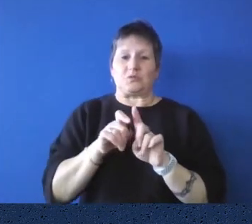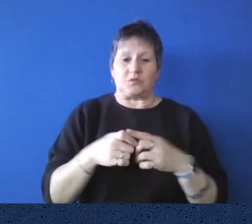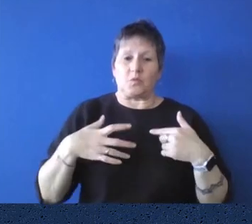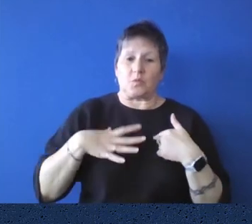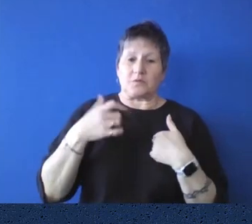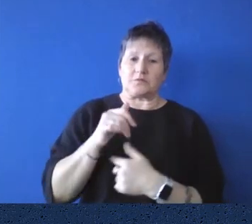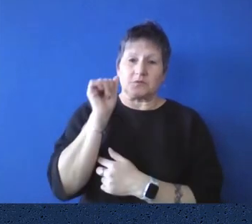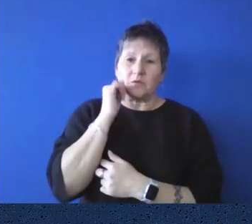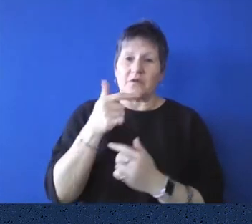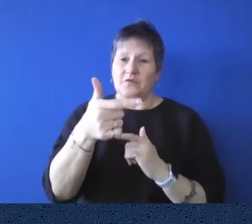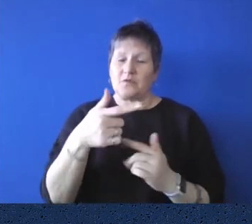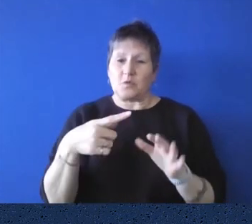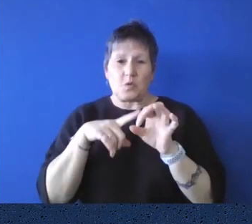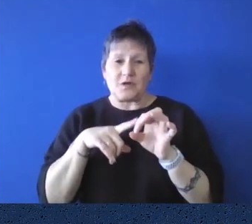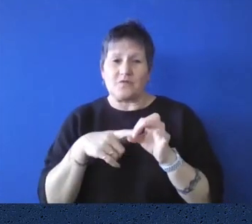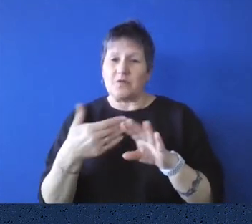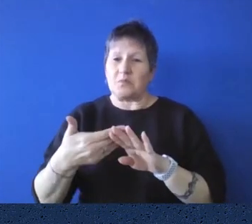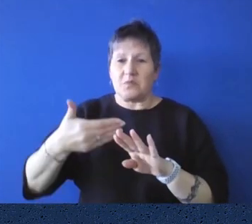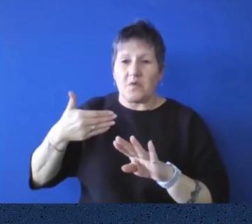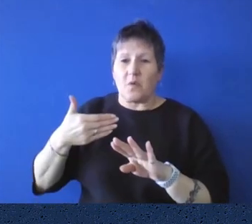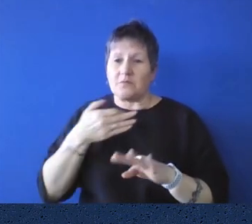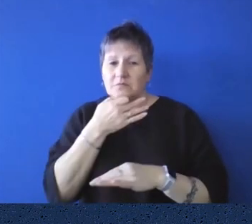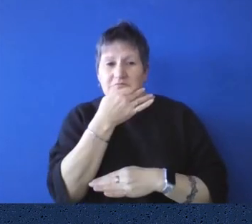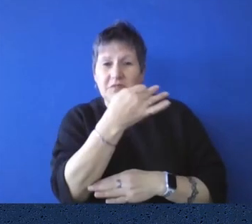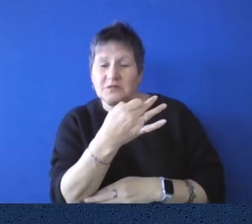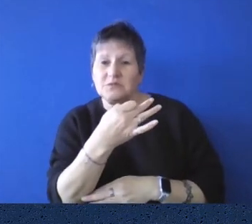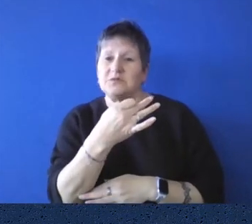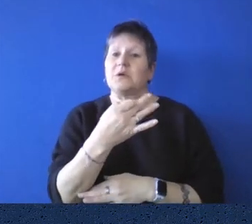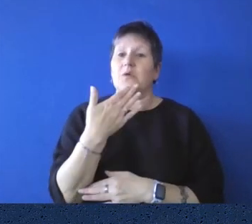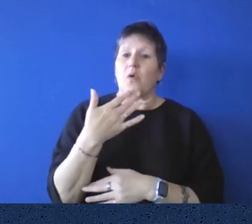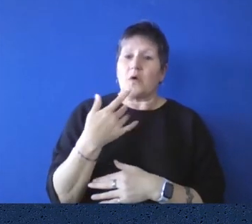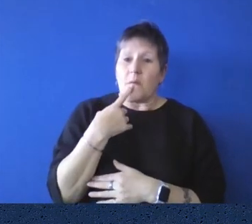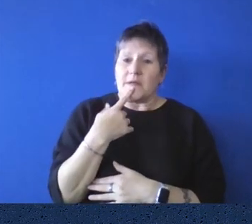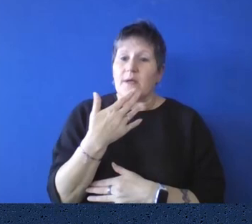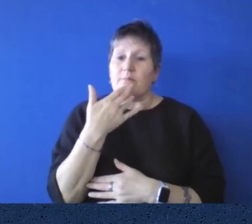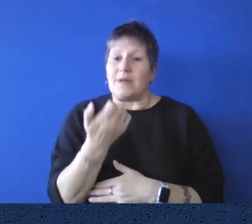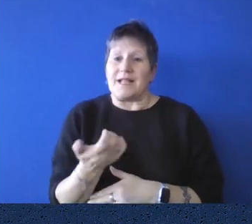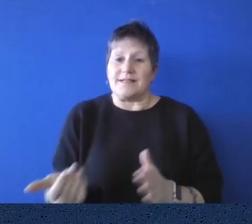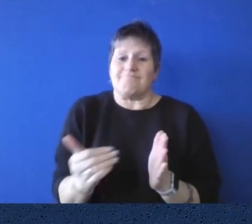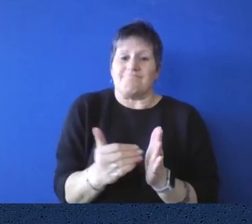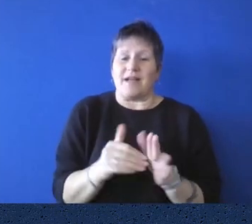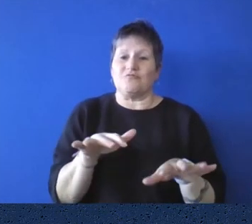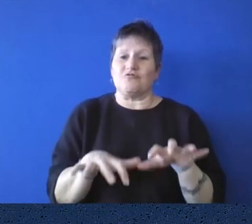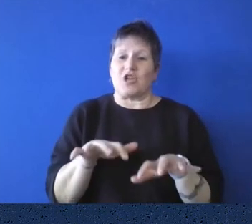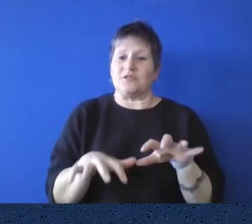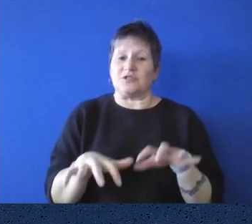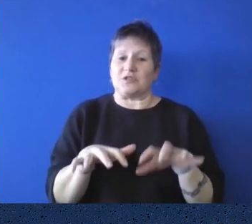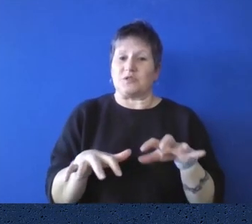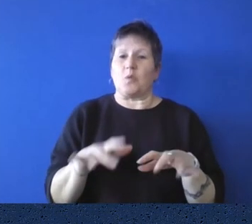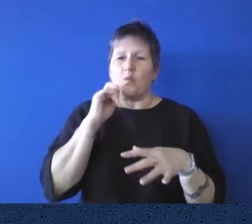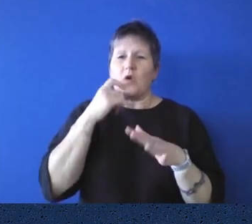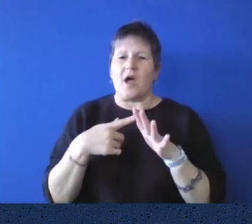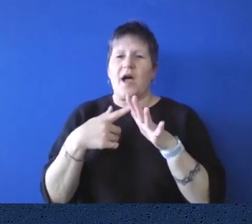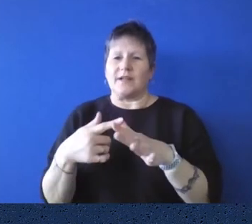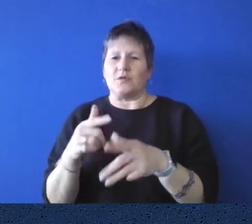panelists or if you just have comments then put them in the chat section on our Facebook page and we'll try to get to those as soon as we possibly